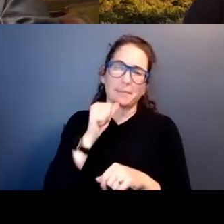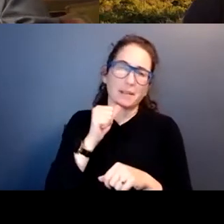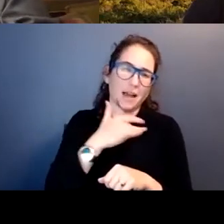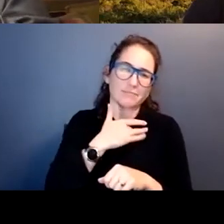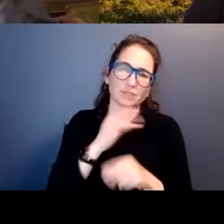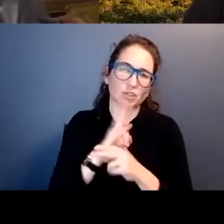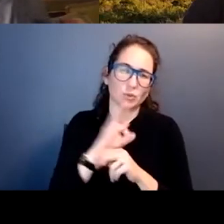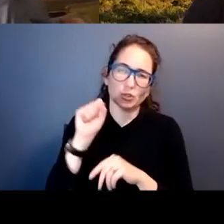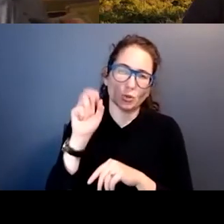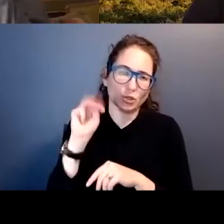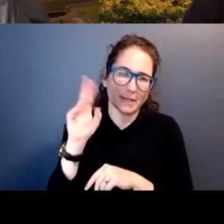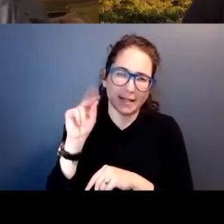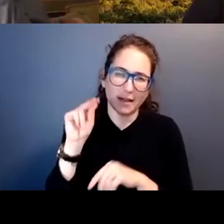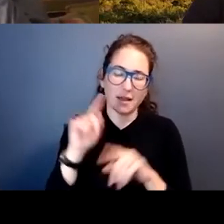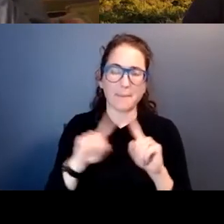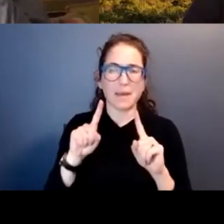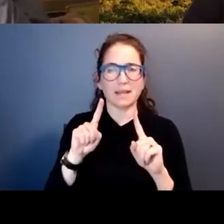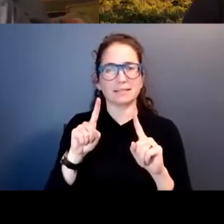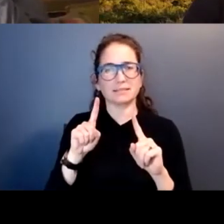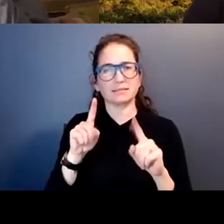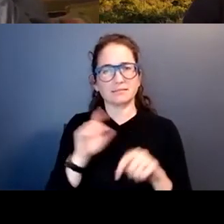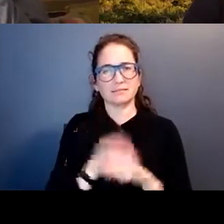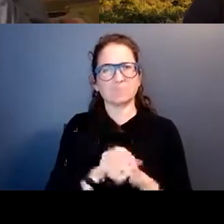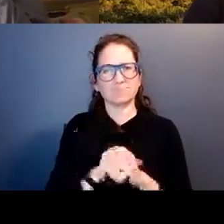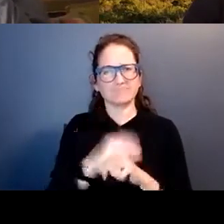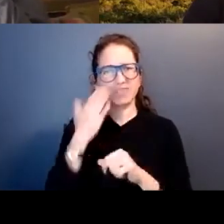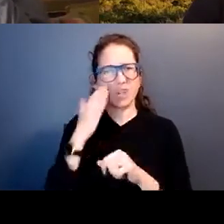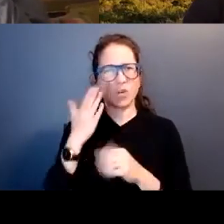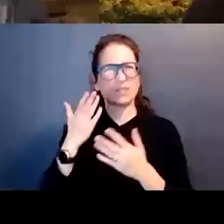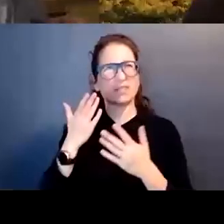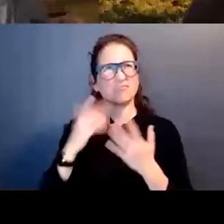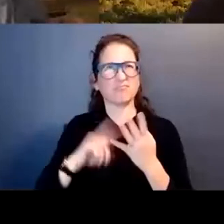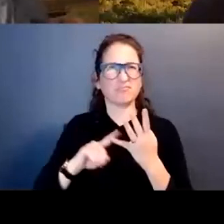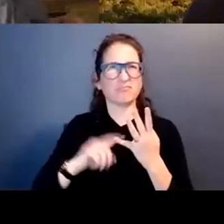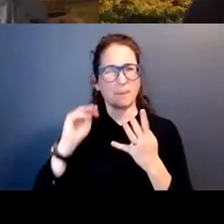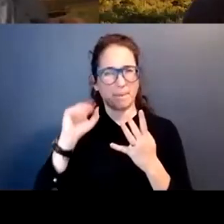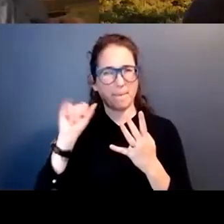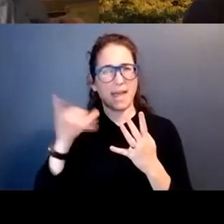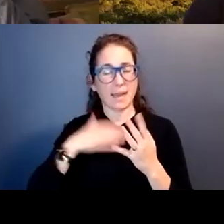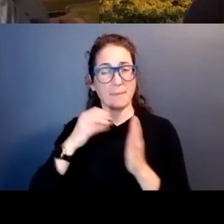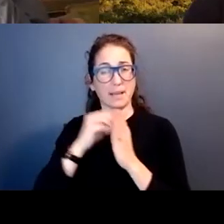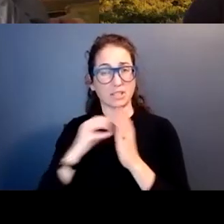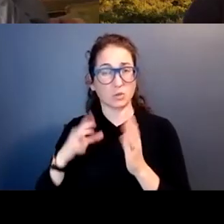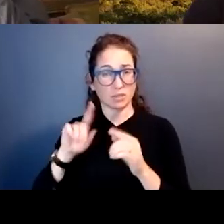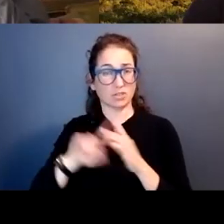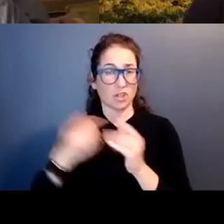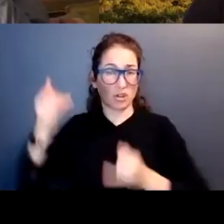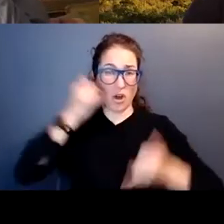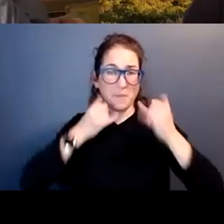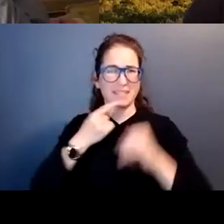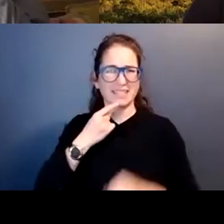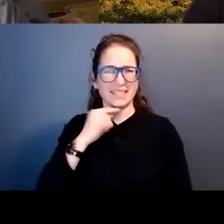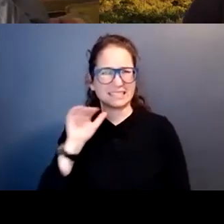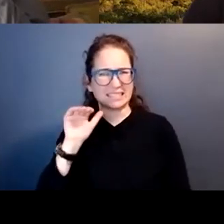myself, but, um, it was in, you know, late May and my students started calling me and they said,